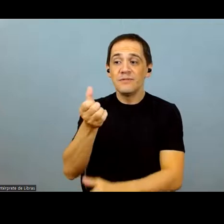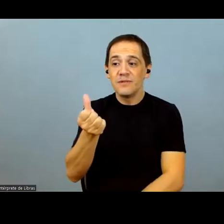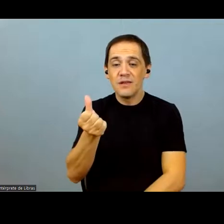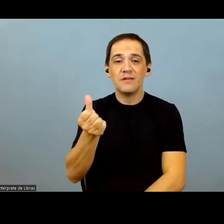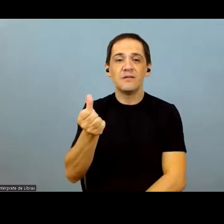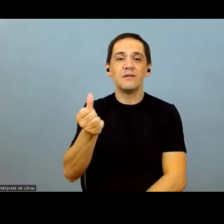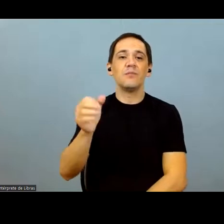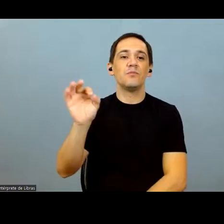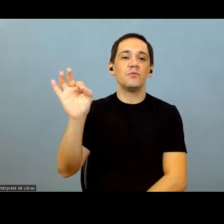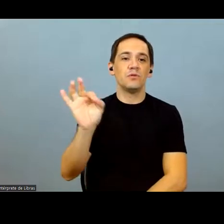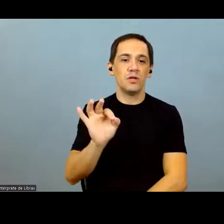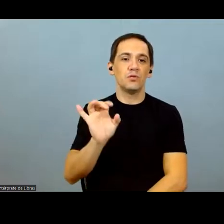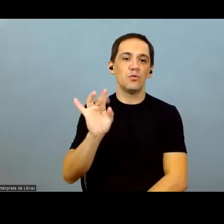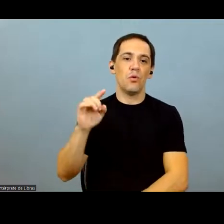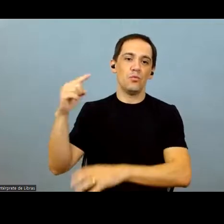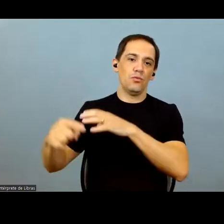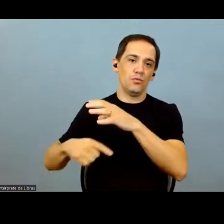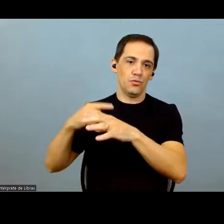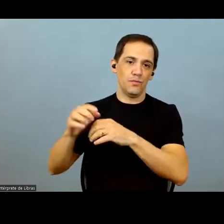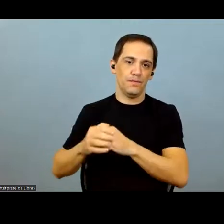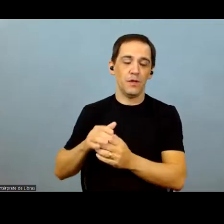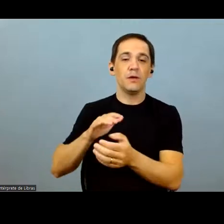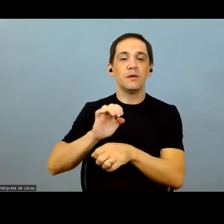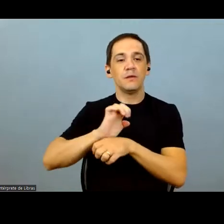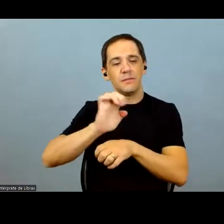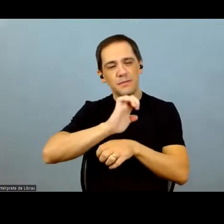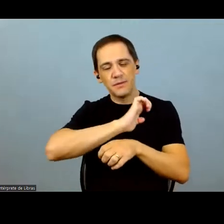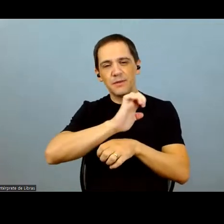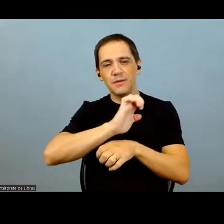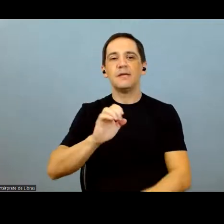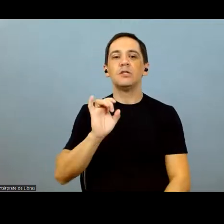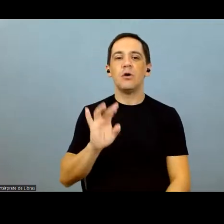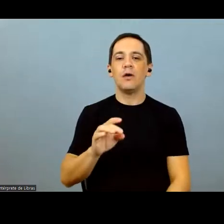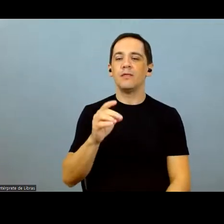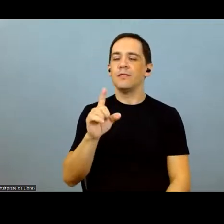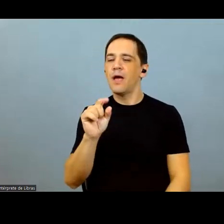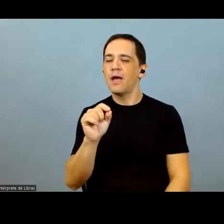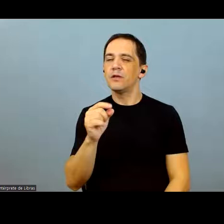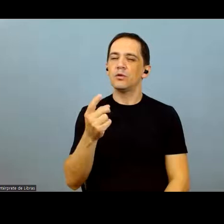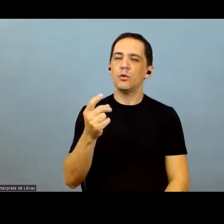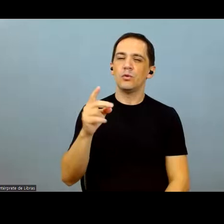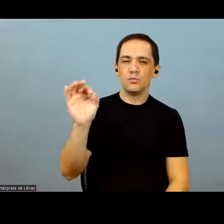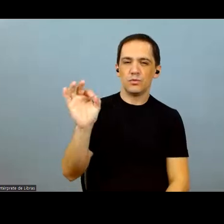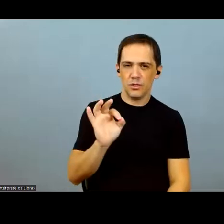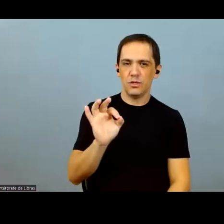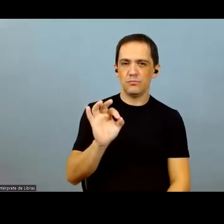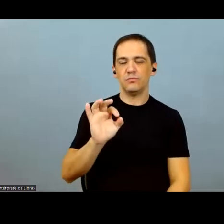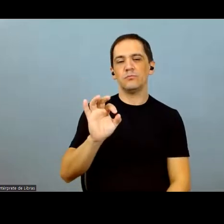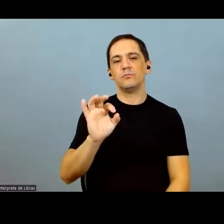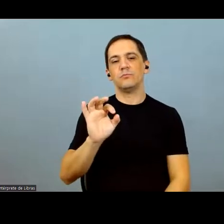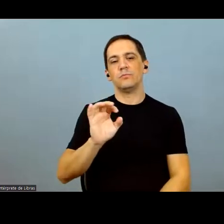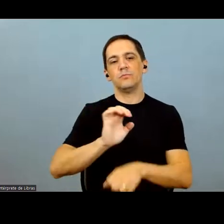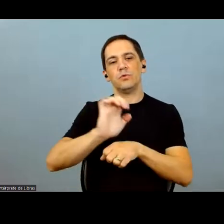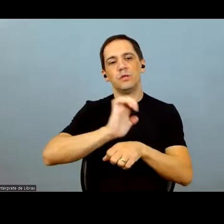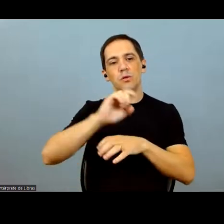for 6% of the world's production with 10% to 12% of exports in the world. So,